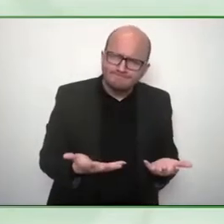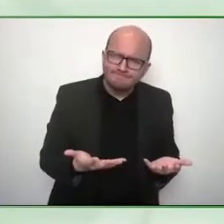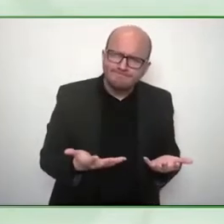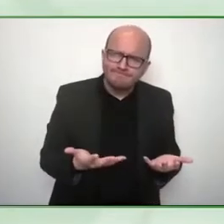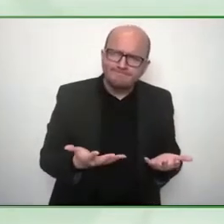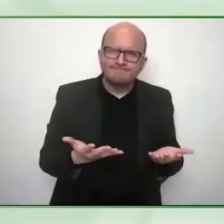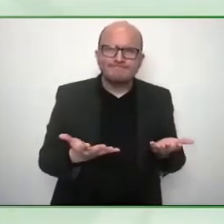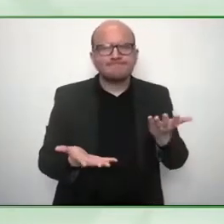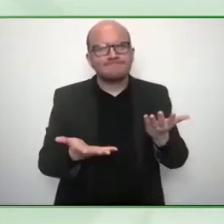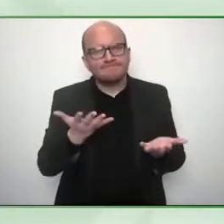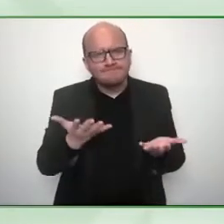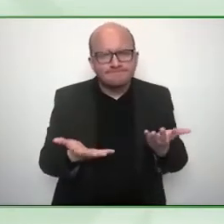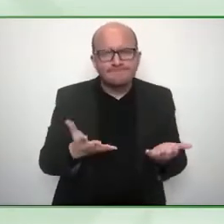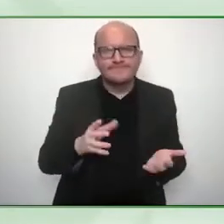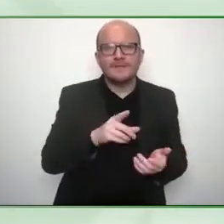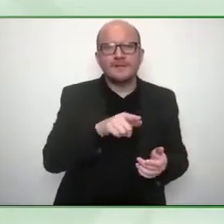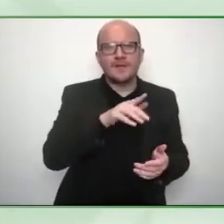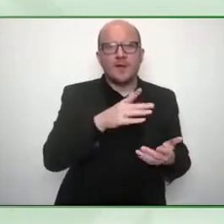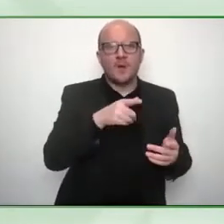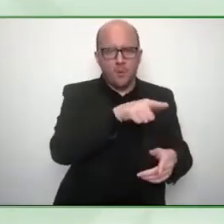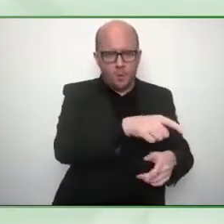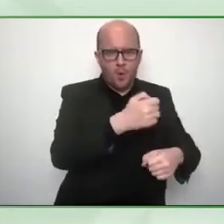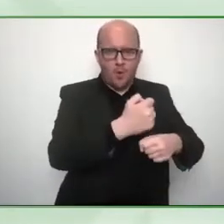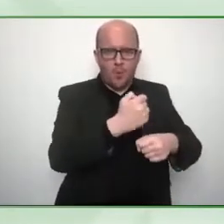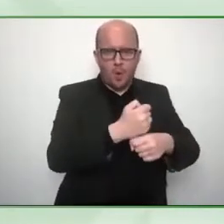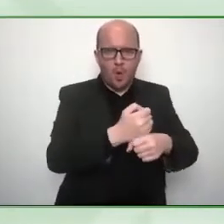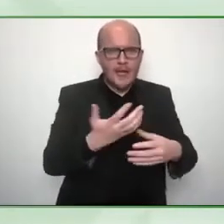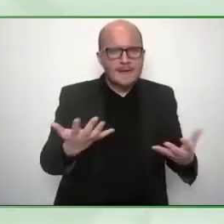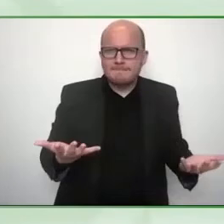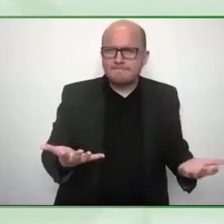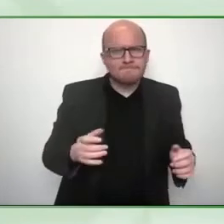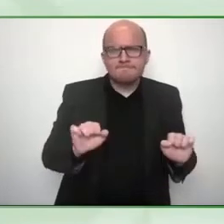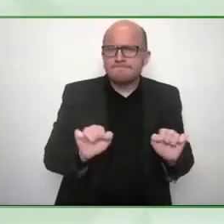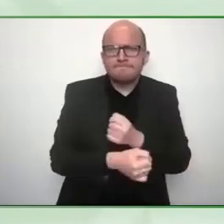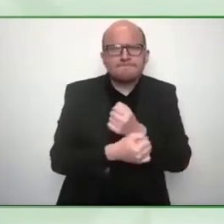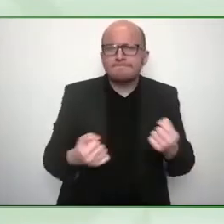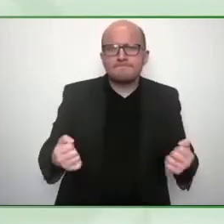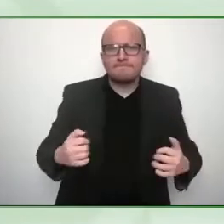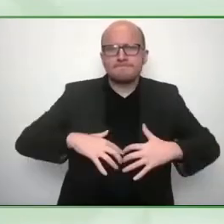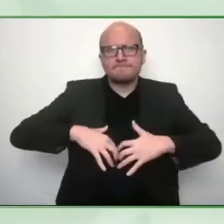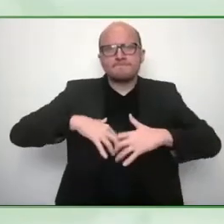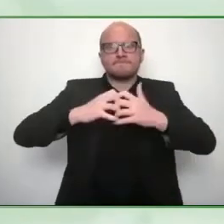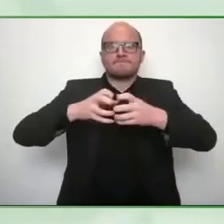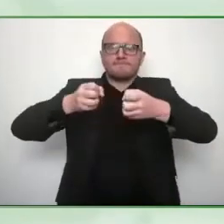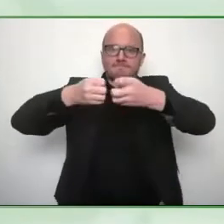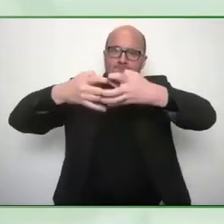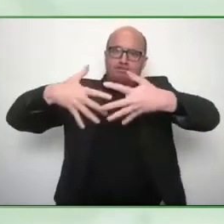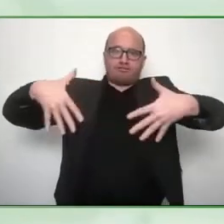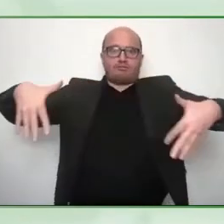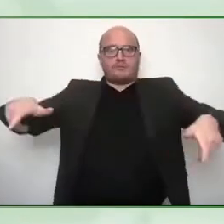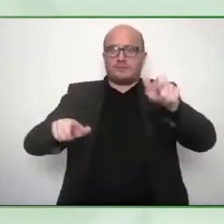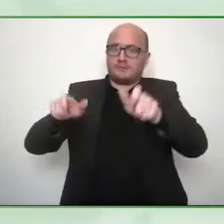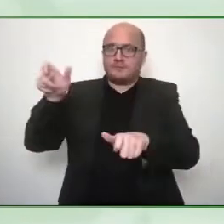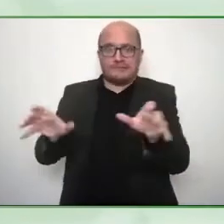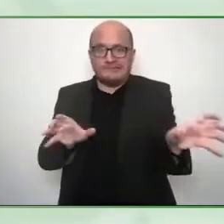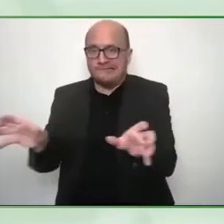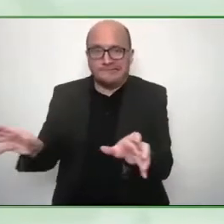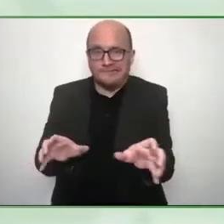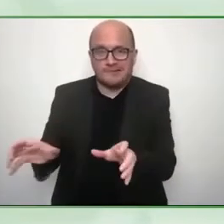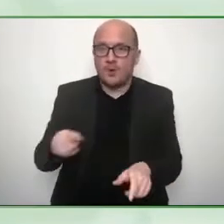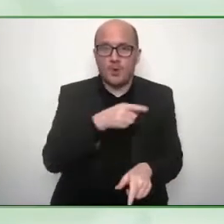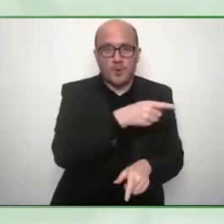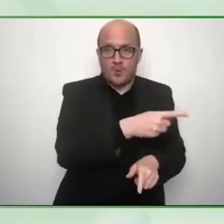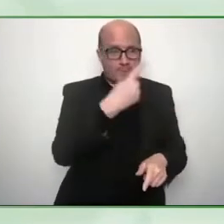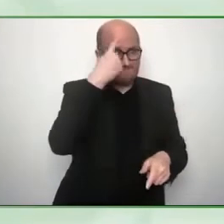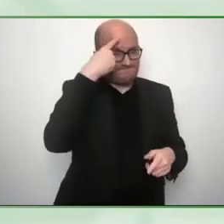infrastructure those trained professionals you've just got to get on with the job yeah so is there something that we could all learn from you in terms of that recognition